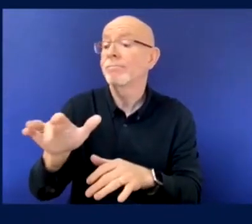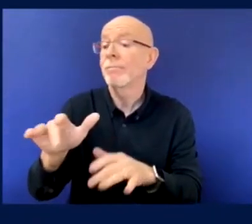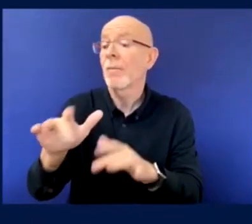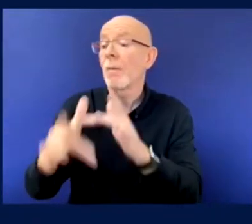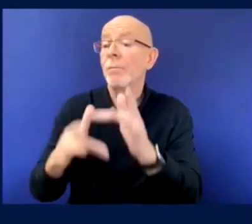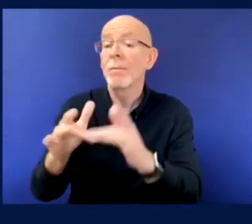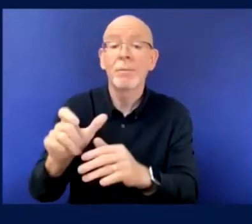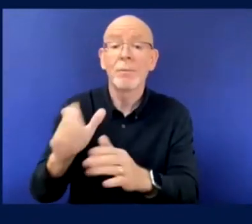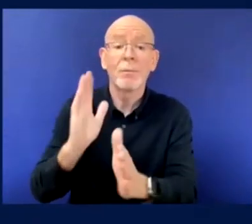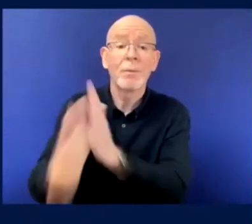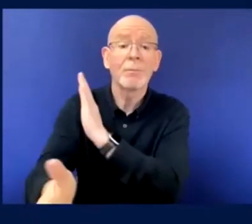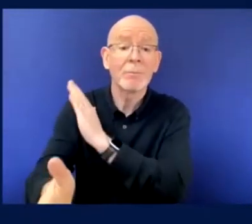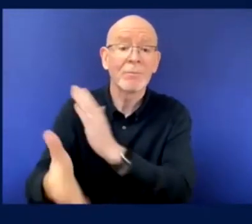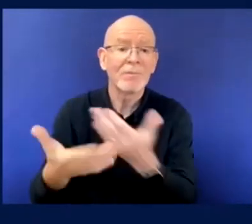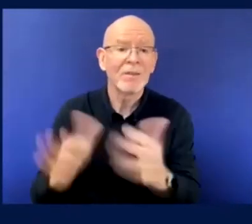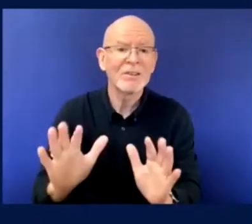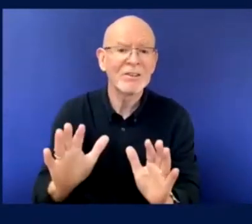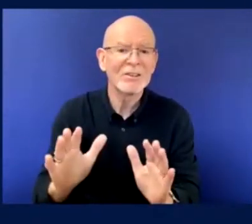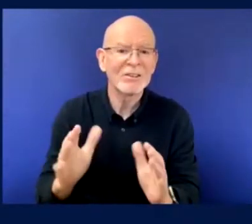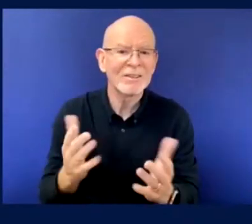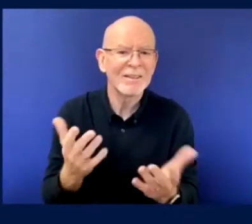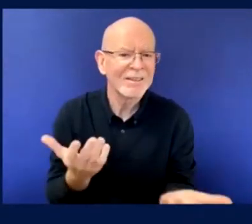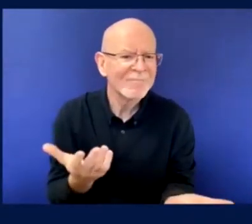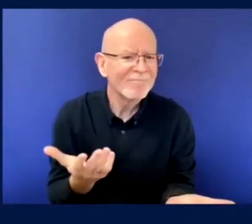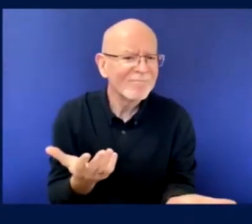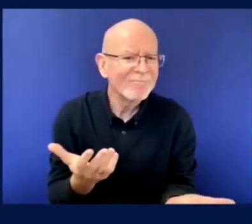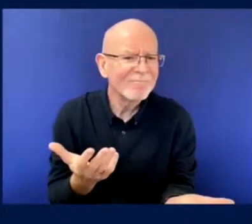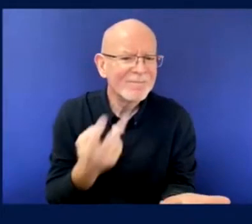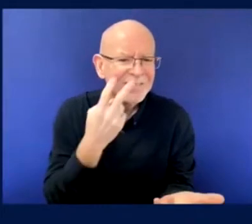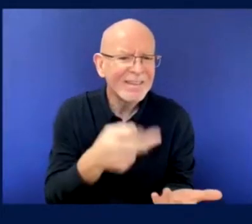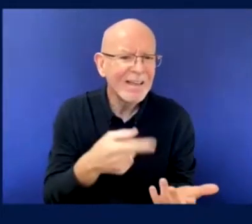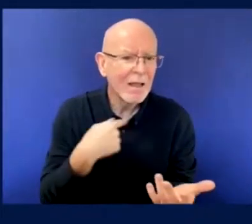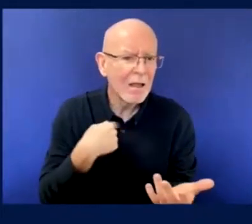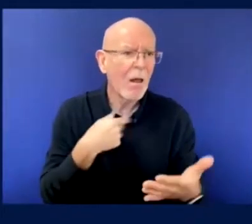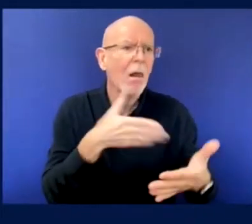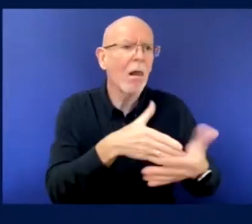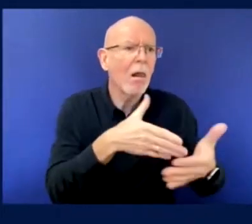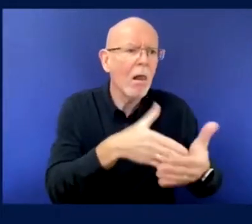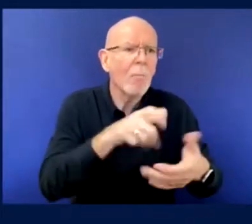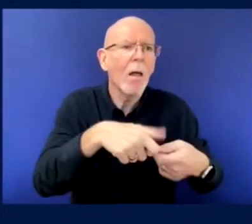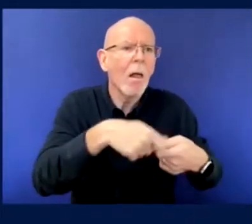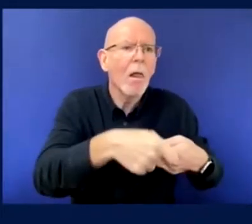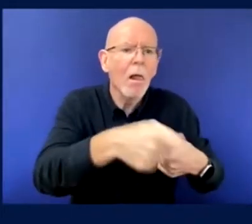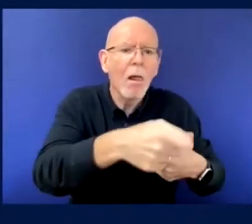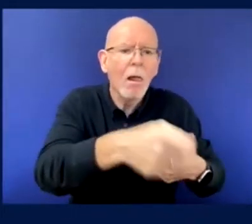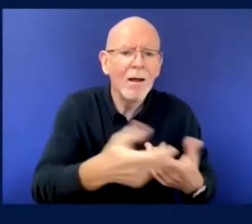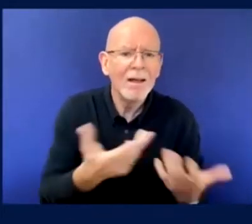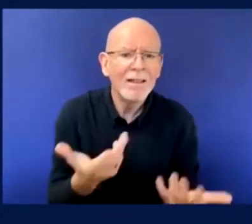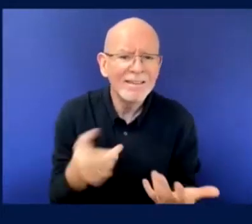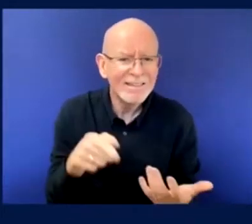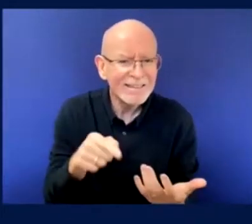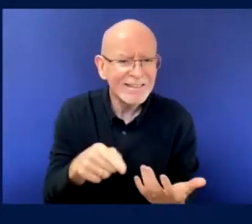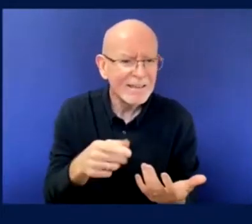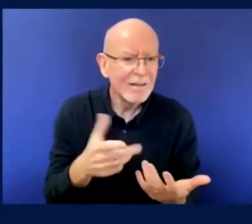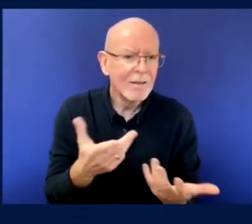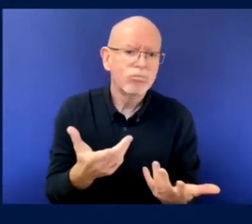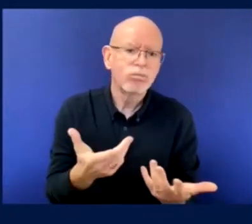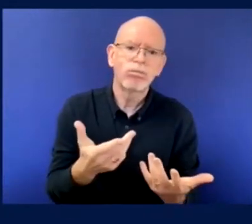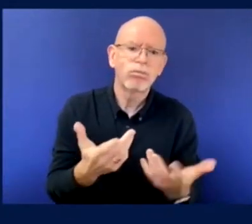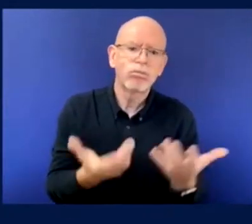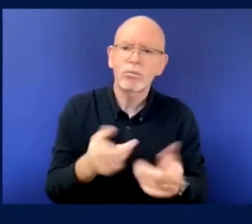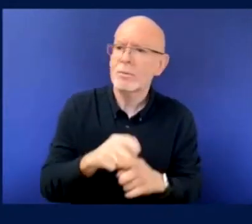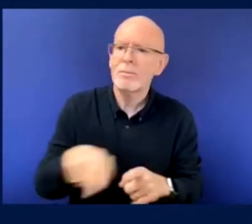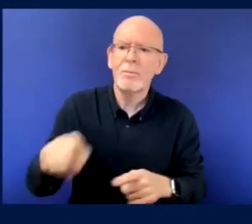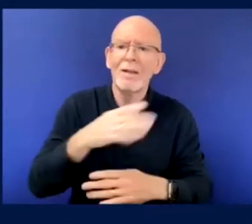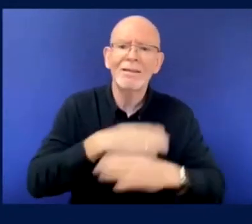to go to away games. That's great, John. Yeah. completely agree. Particularly the, the, the hassle of booking tickets is, is, is a pain I think for